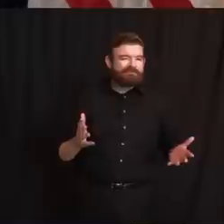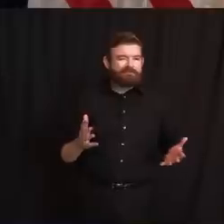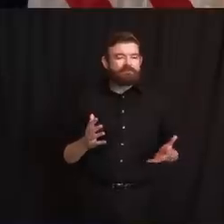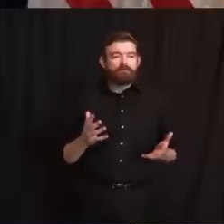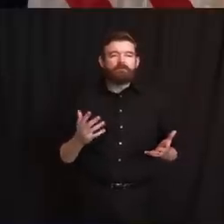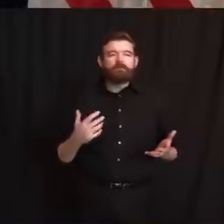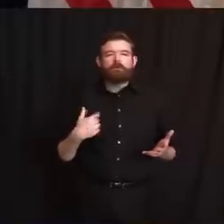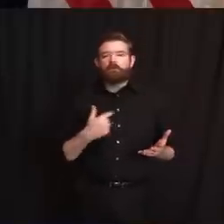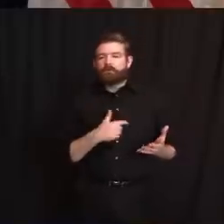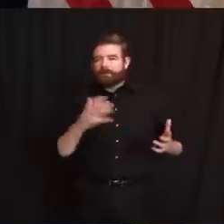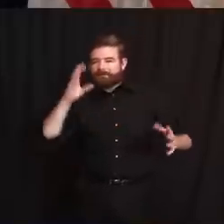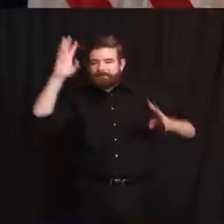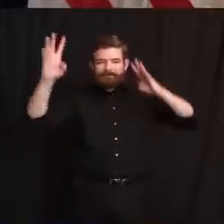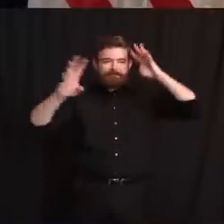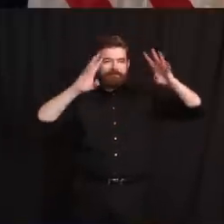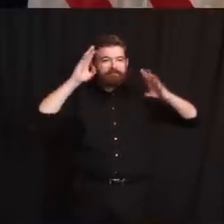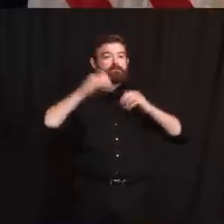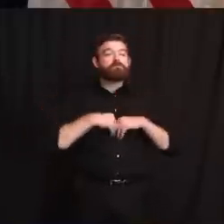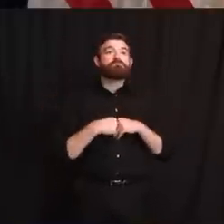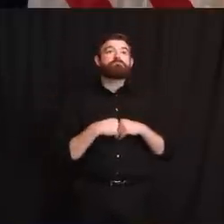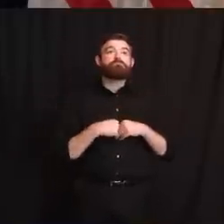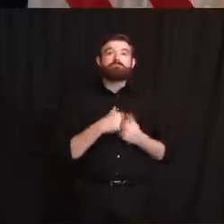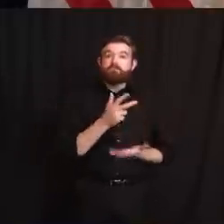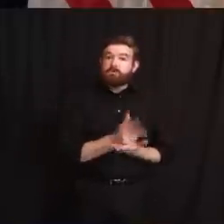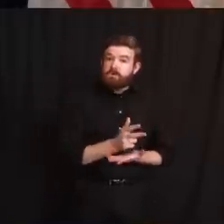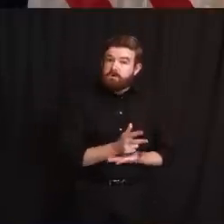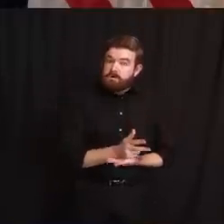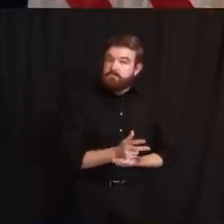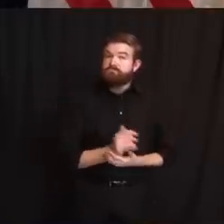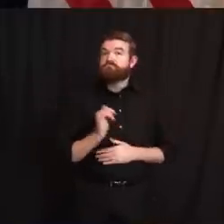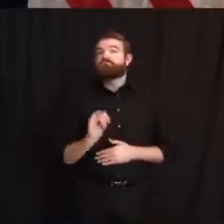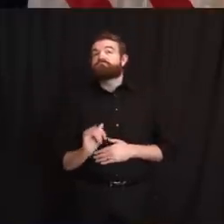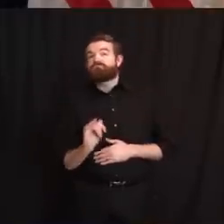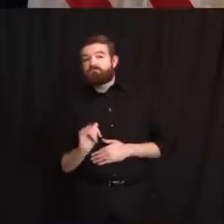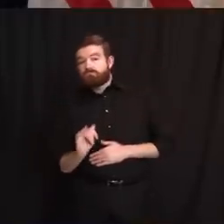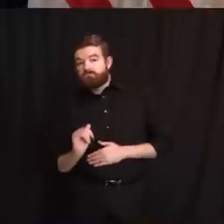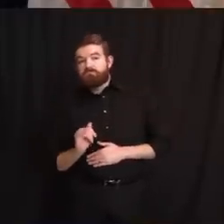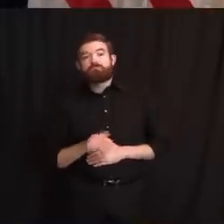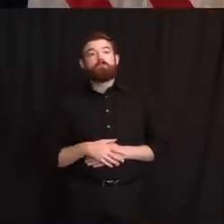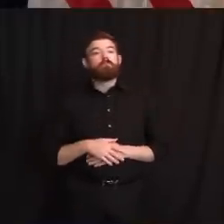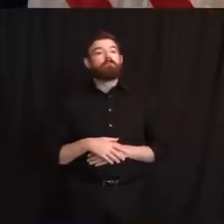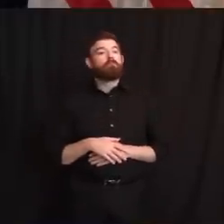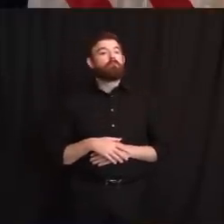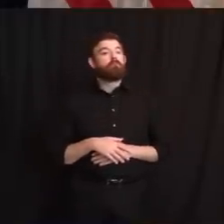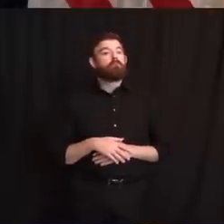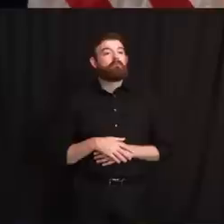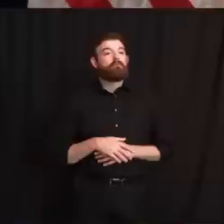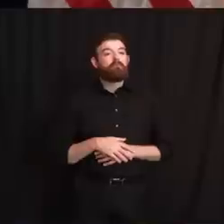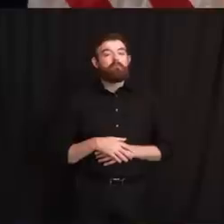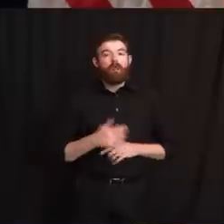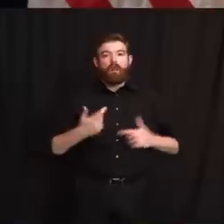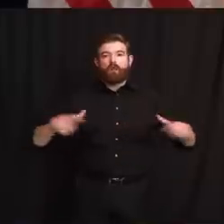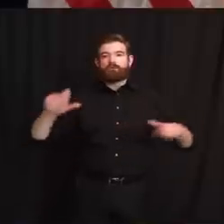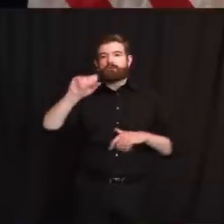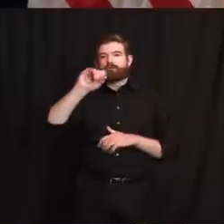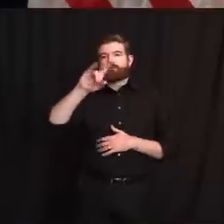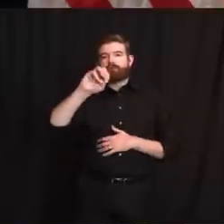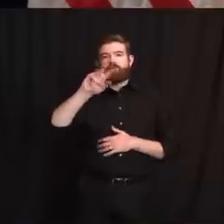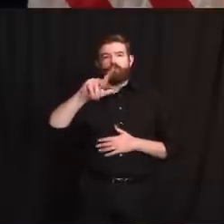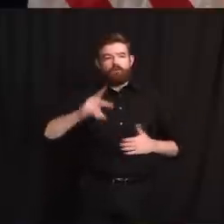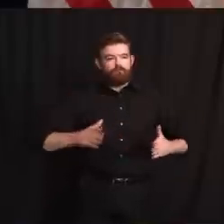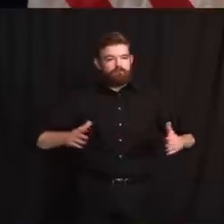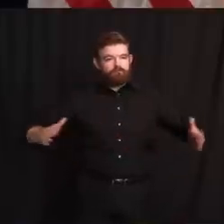So whether that's a parking lot, whether it's a piece of a wider sidewalk, a space between buildings, perhaps,